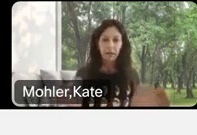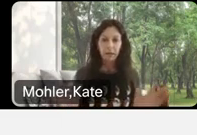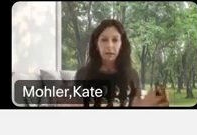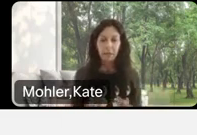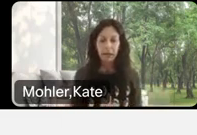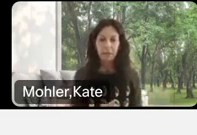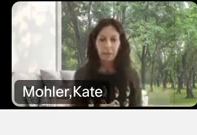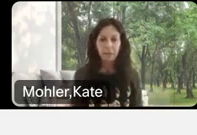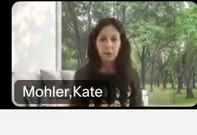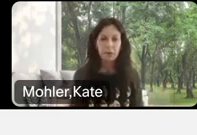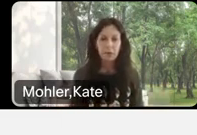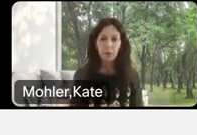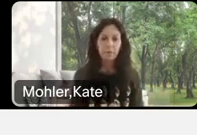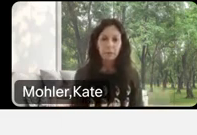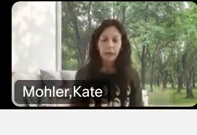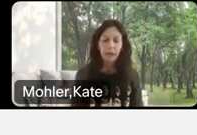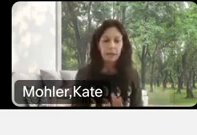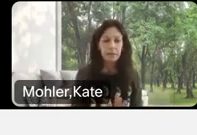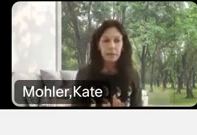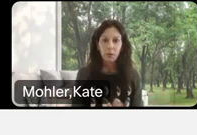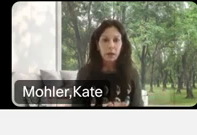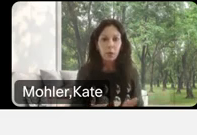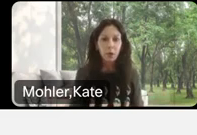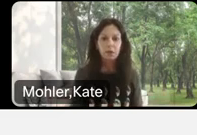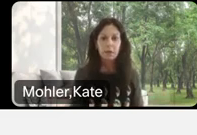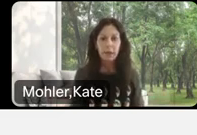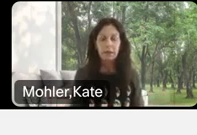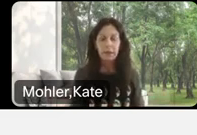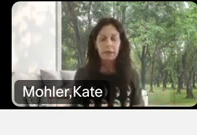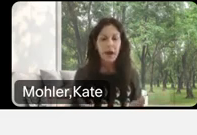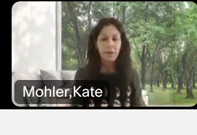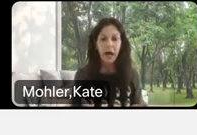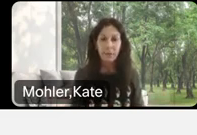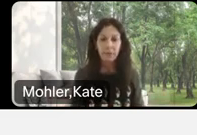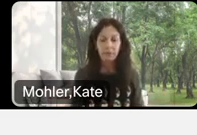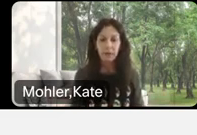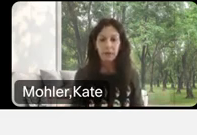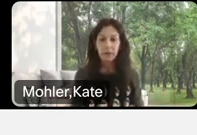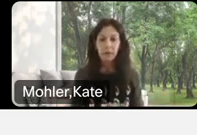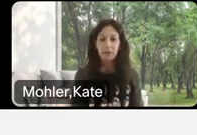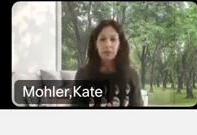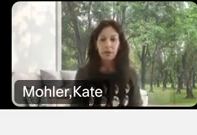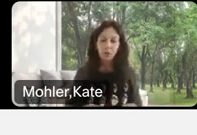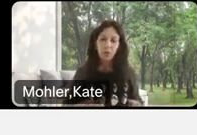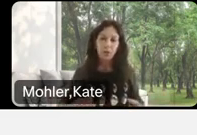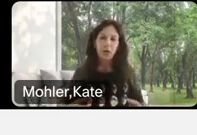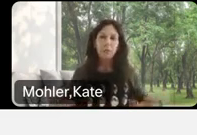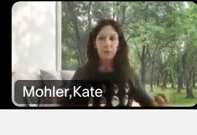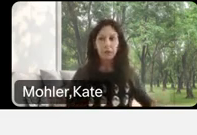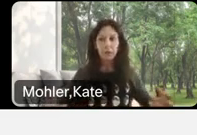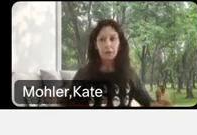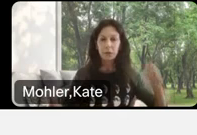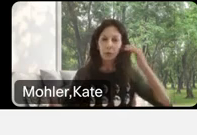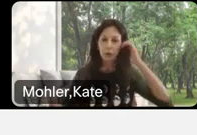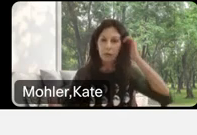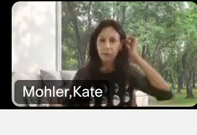my. In my bipolar disorder and it is it's 1 of the worst things that has ever happened to me. So, when